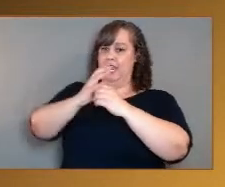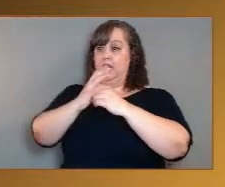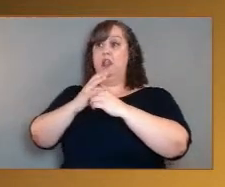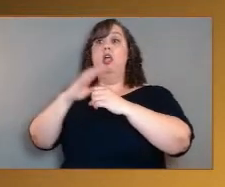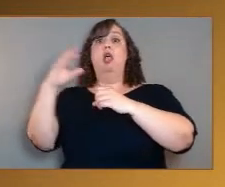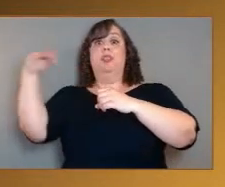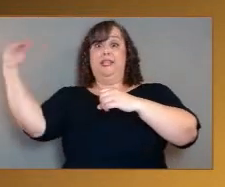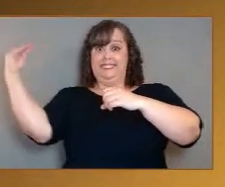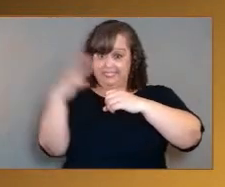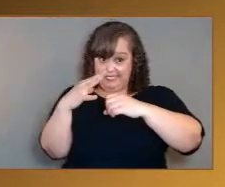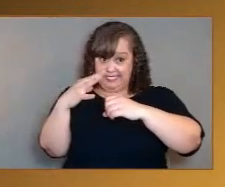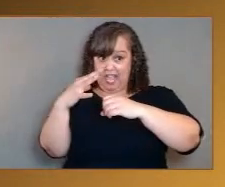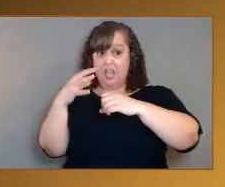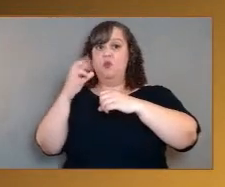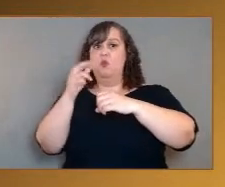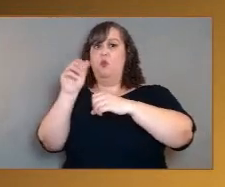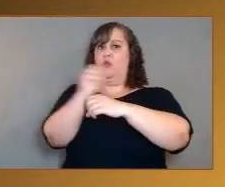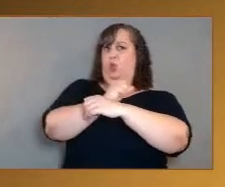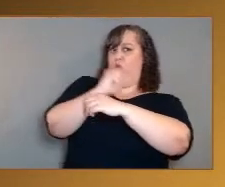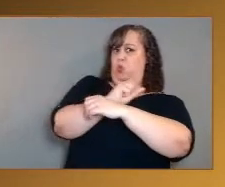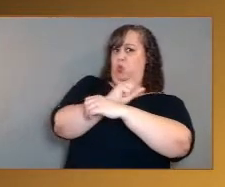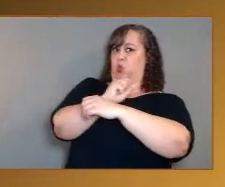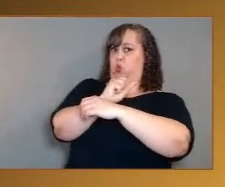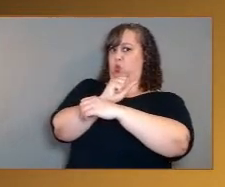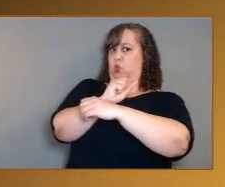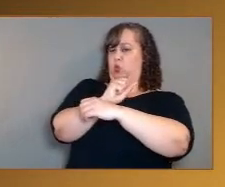this one. And if you want to add on, feel free.